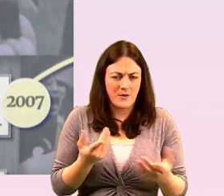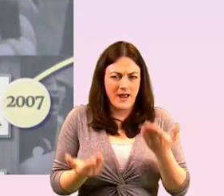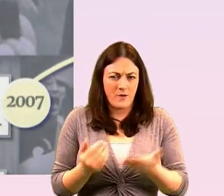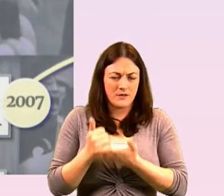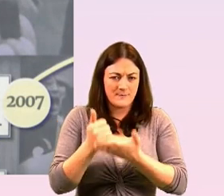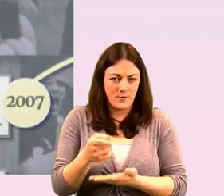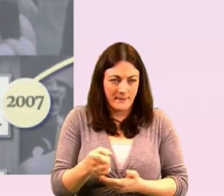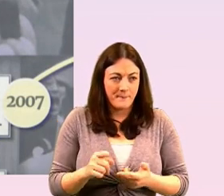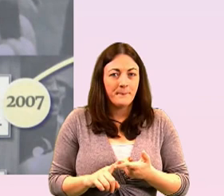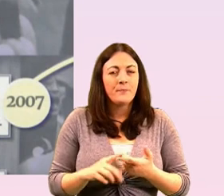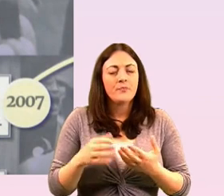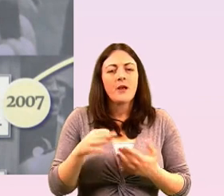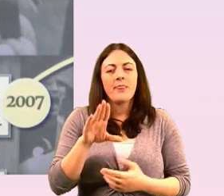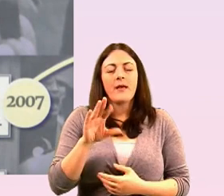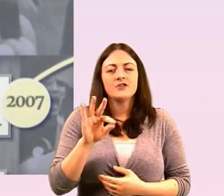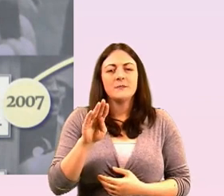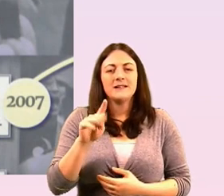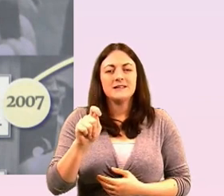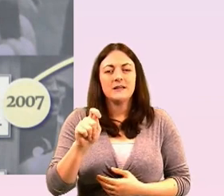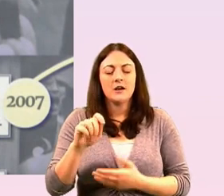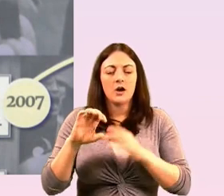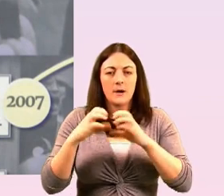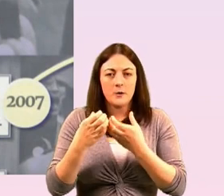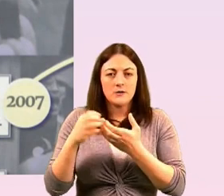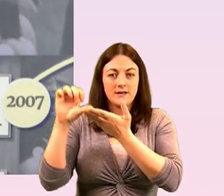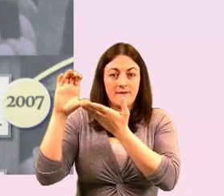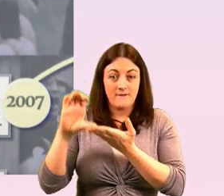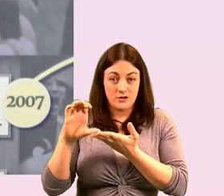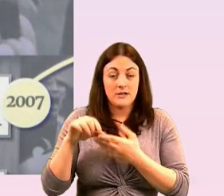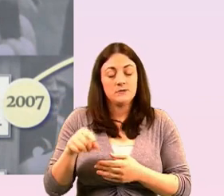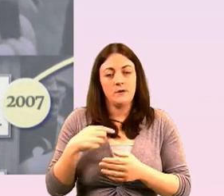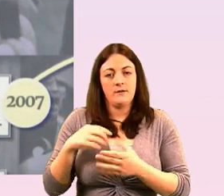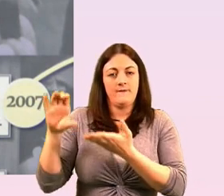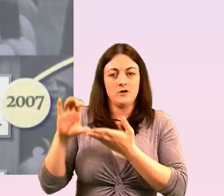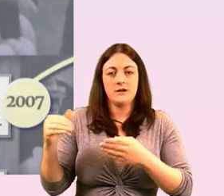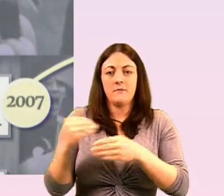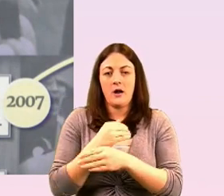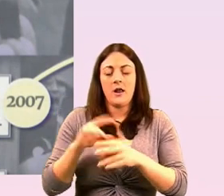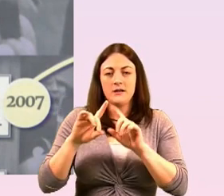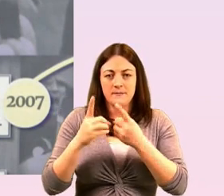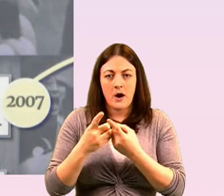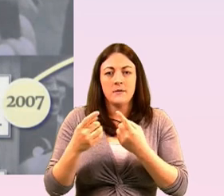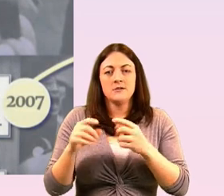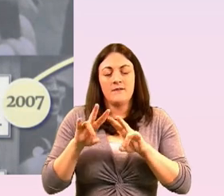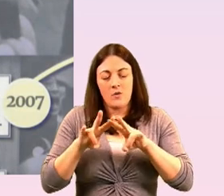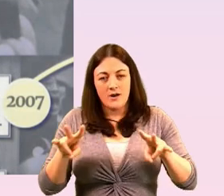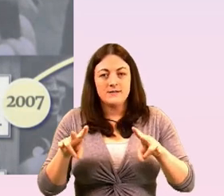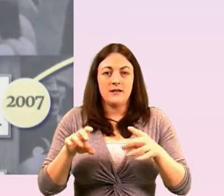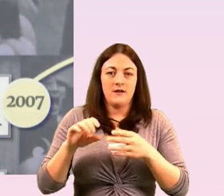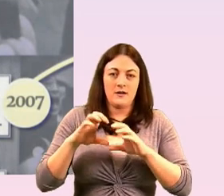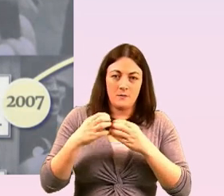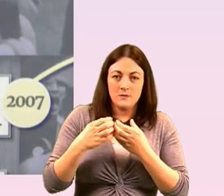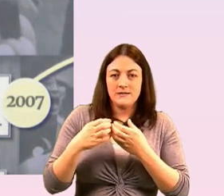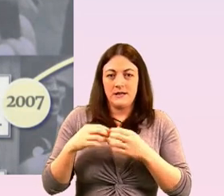has the lgbt community services fund from the department of children equality integration disability and youth and we are